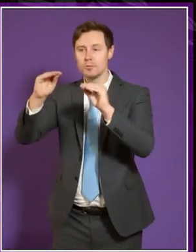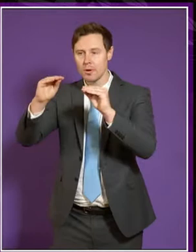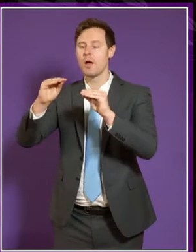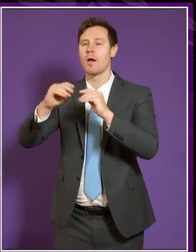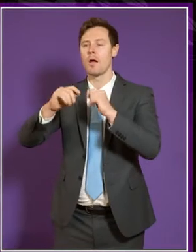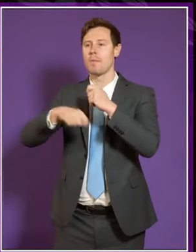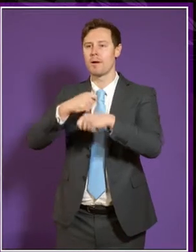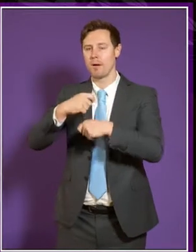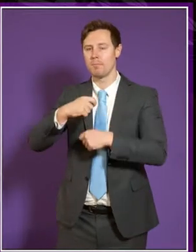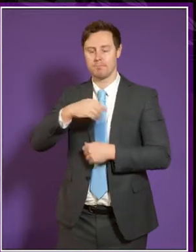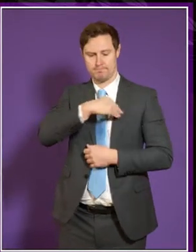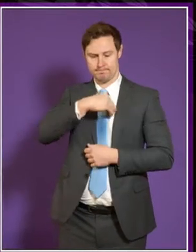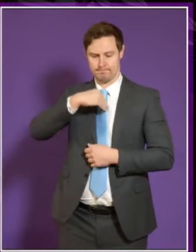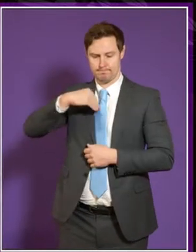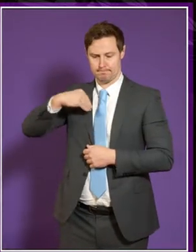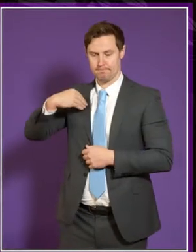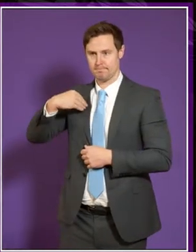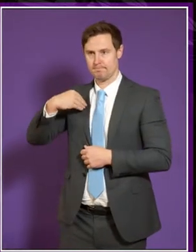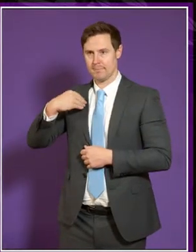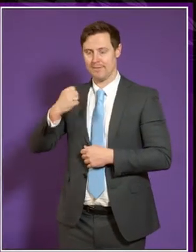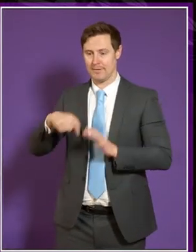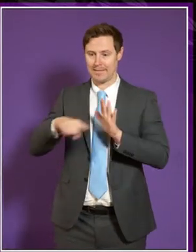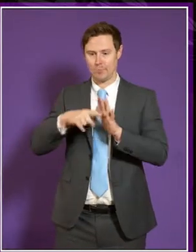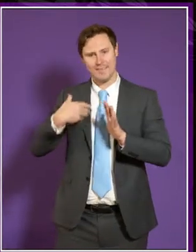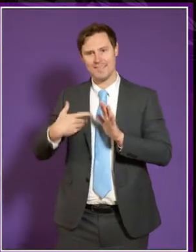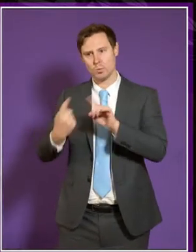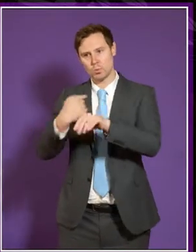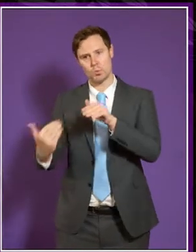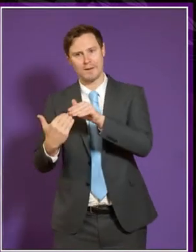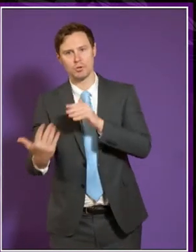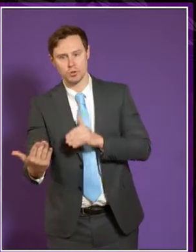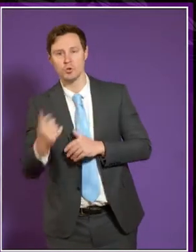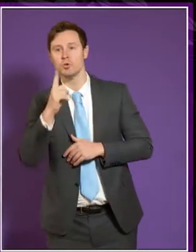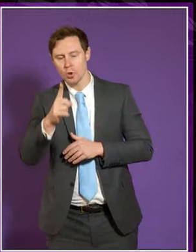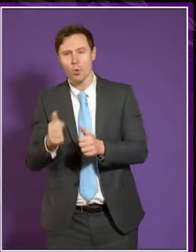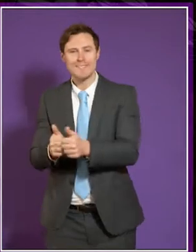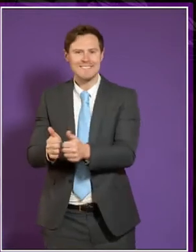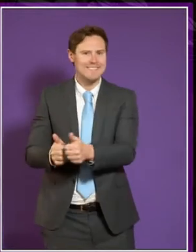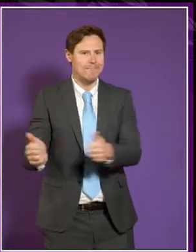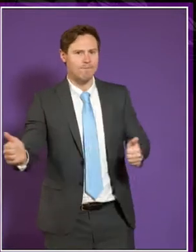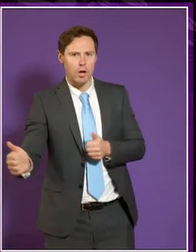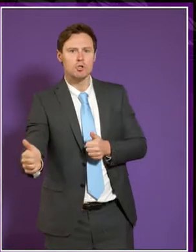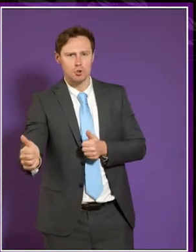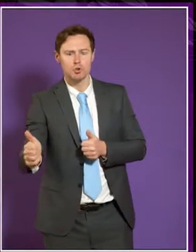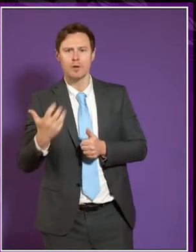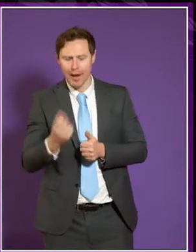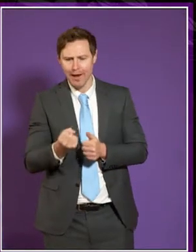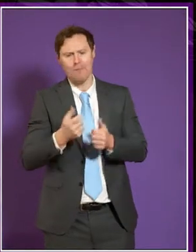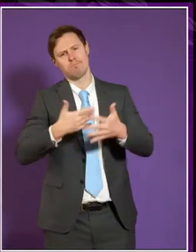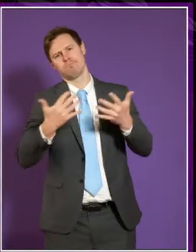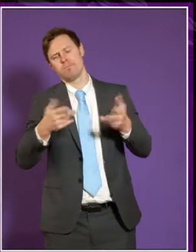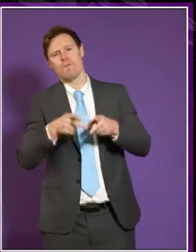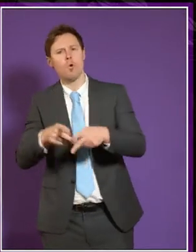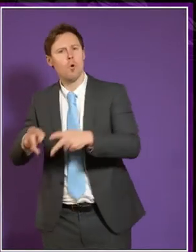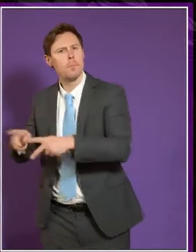forms of deficit which need to be addressed. So disadvantage comes in many forms. But